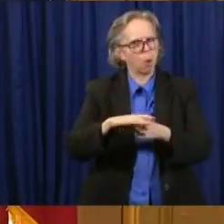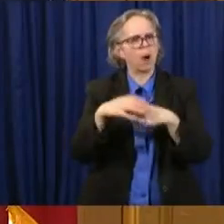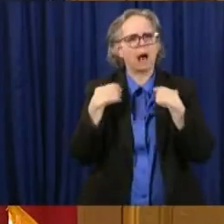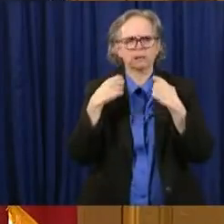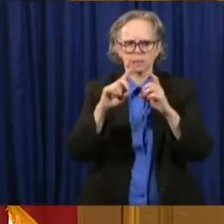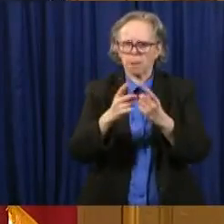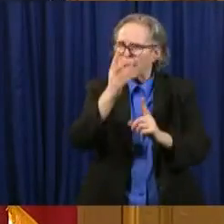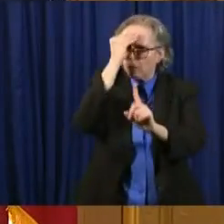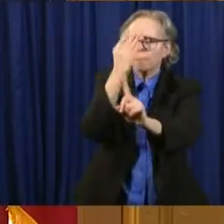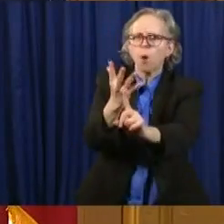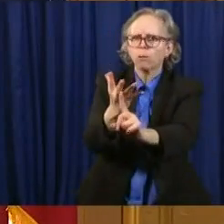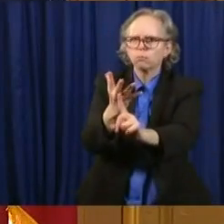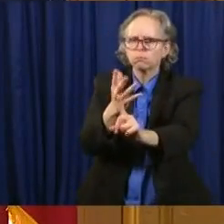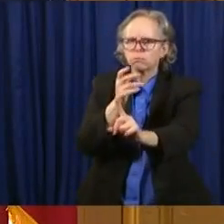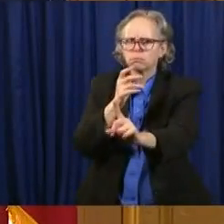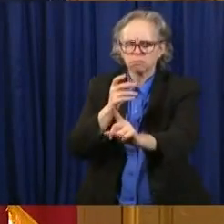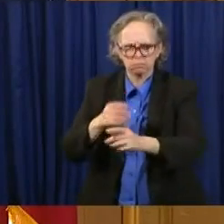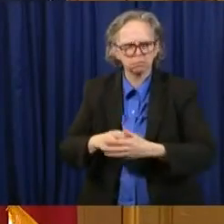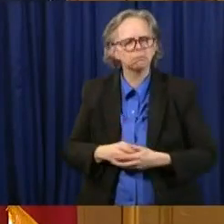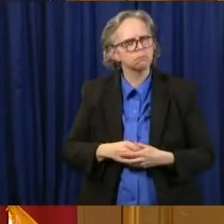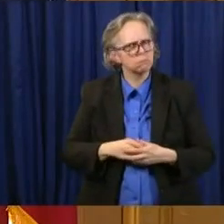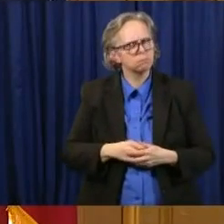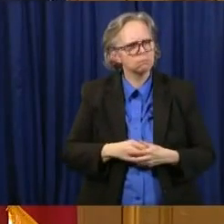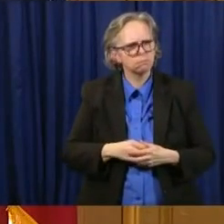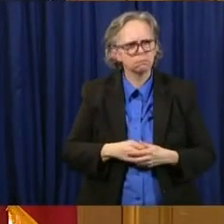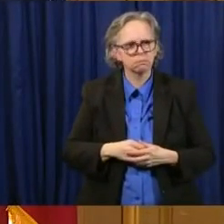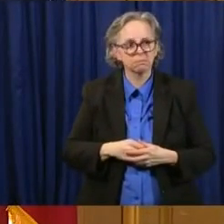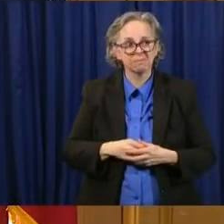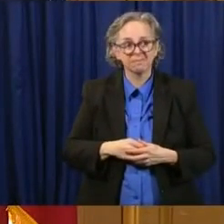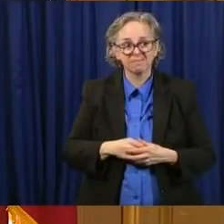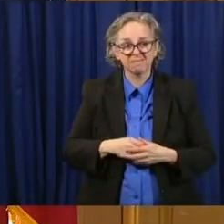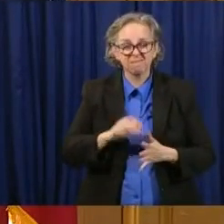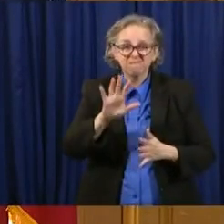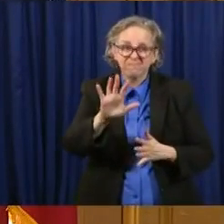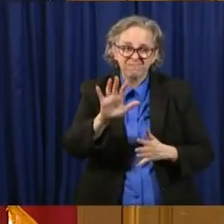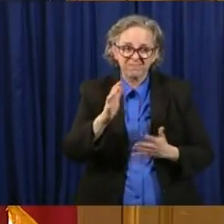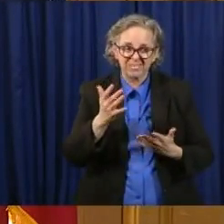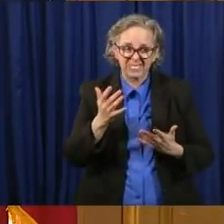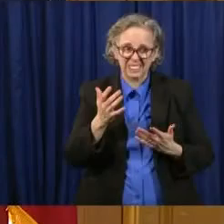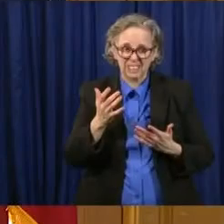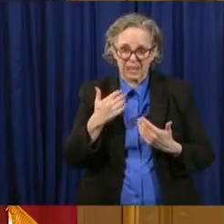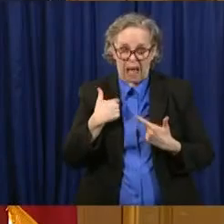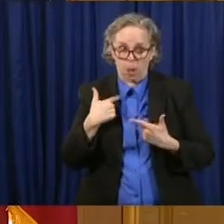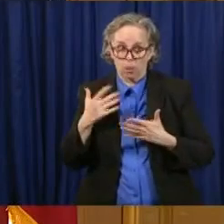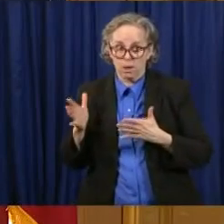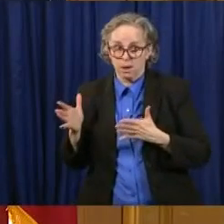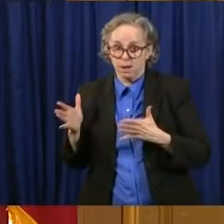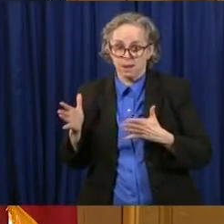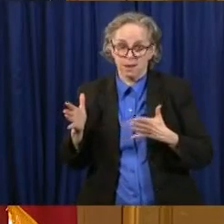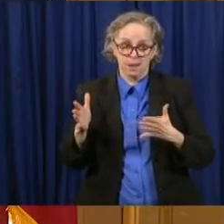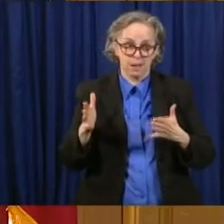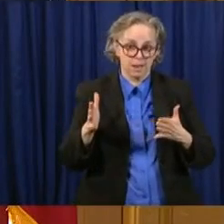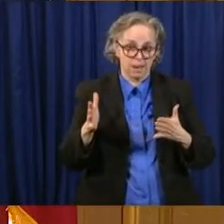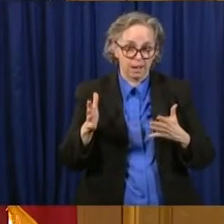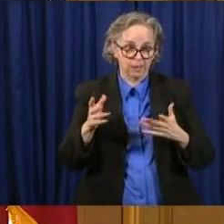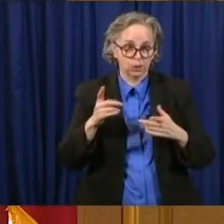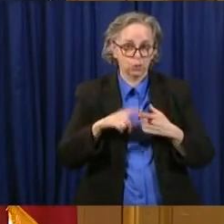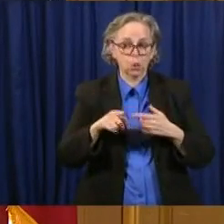and look towards, uh, the non-essential businesses being able to open, you know, their ability to